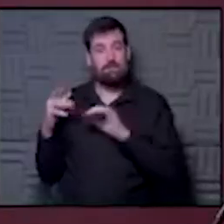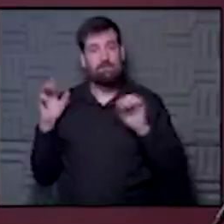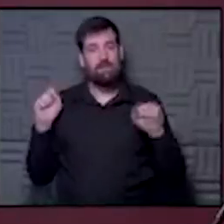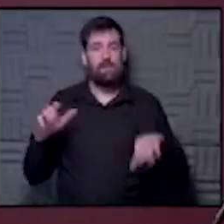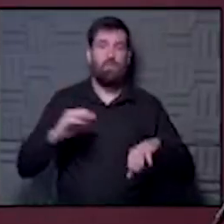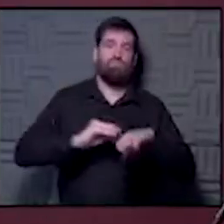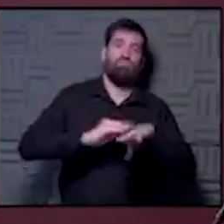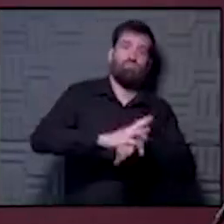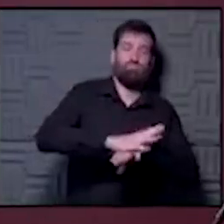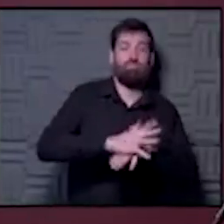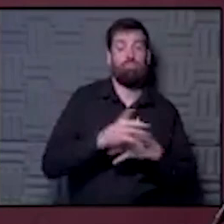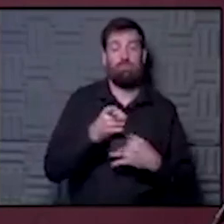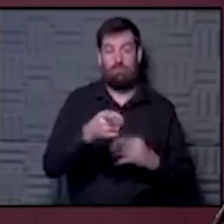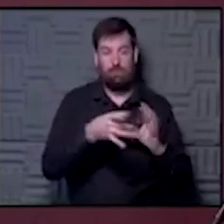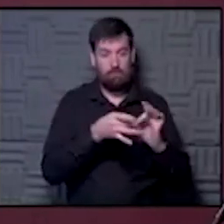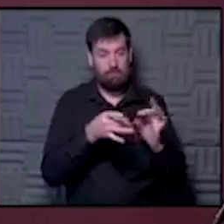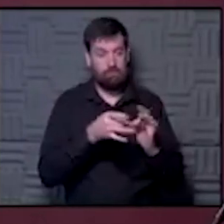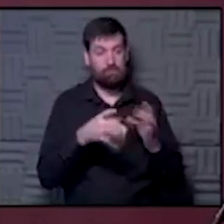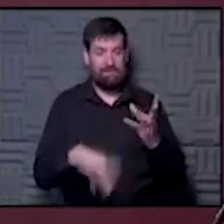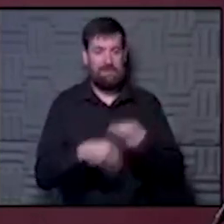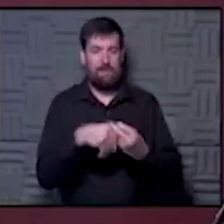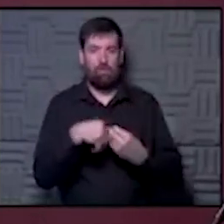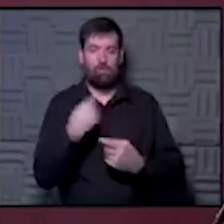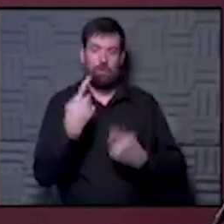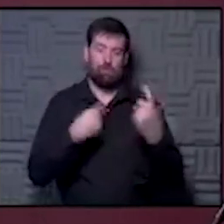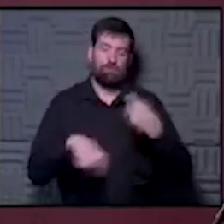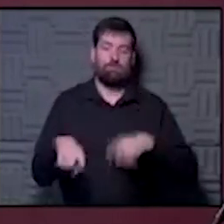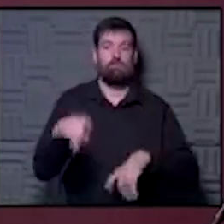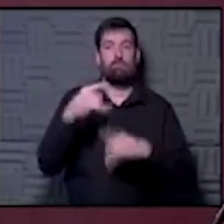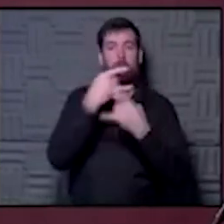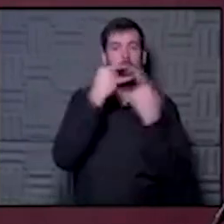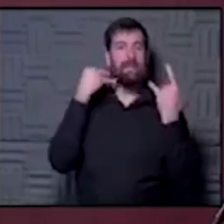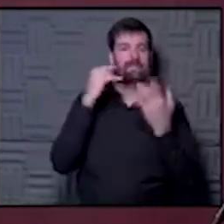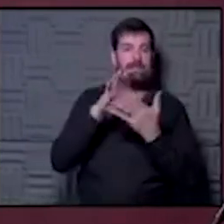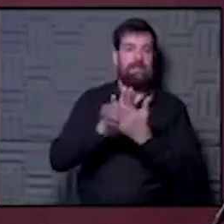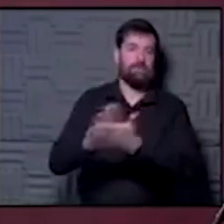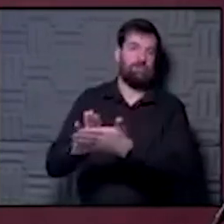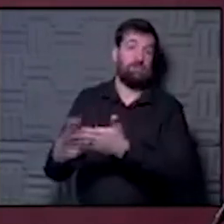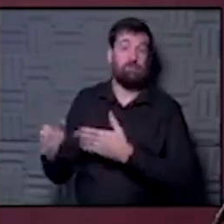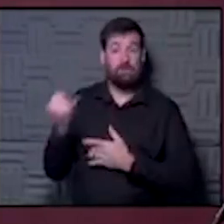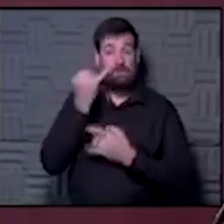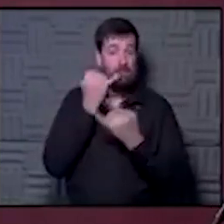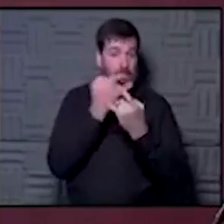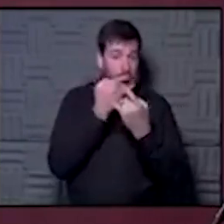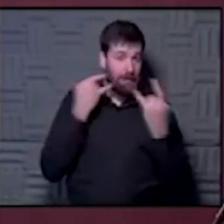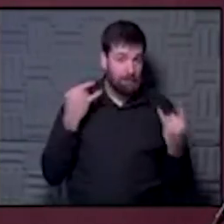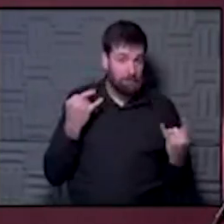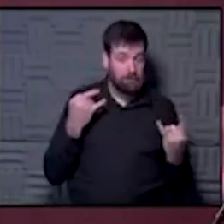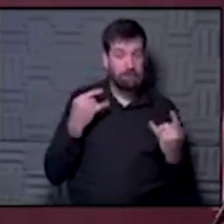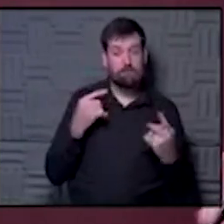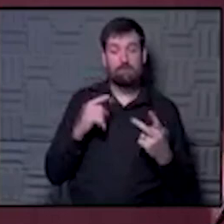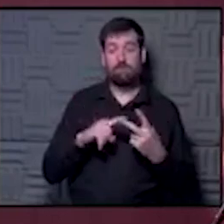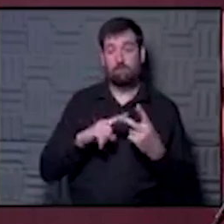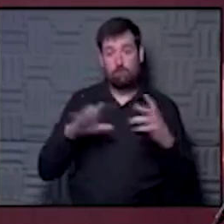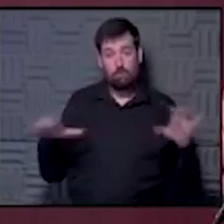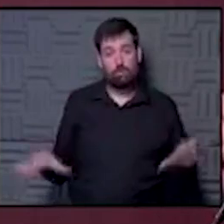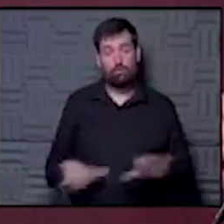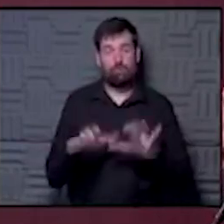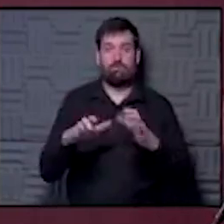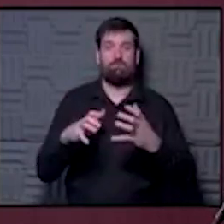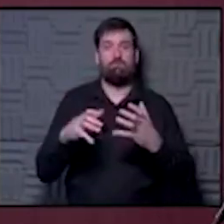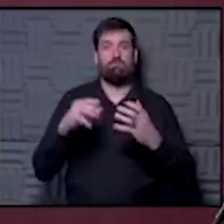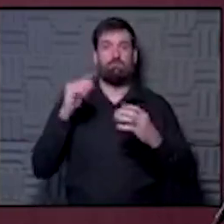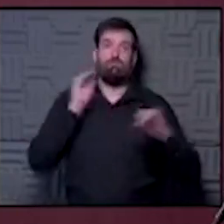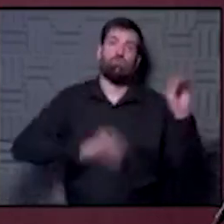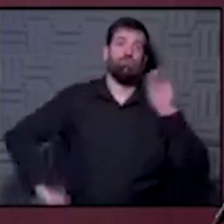get contaminated. And as you asked, or the add on question was the mask hygiene. If you are wearing a mask and you are doing an activity where you're moving